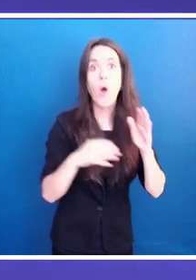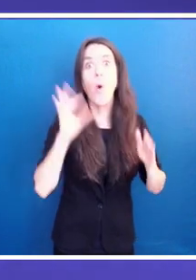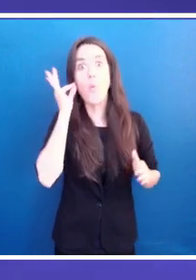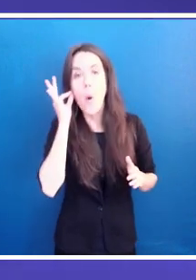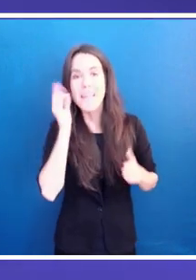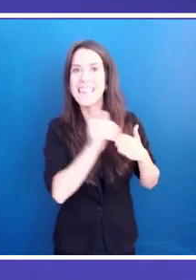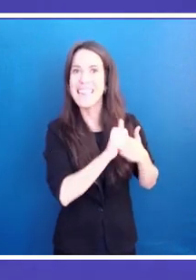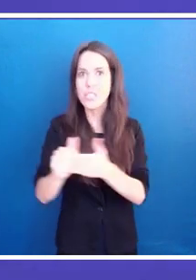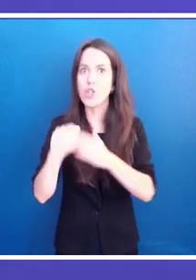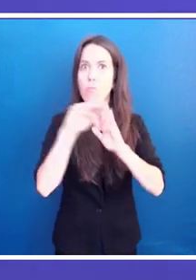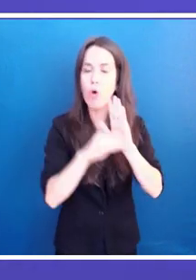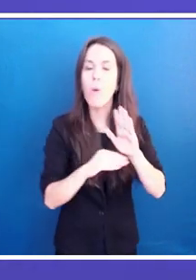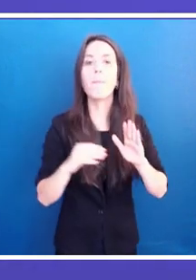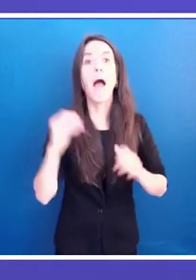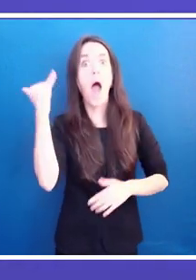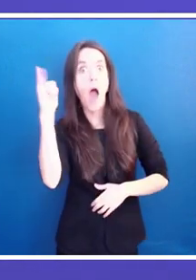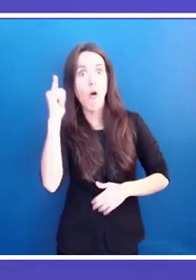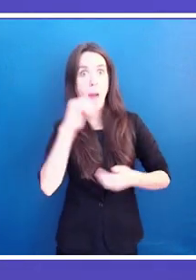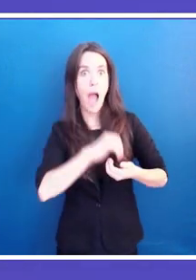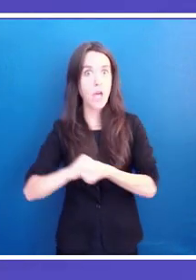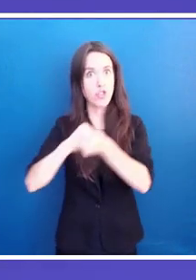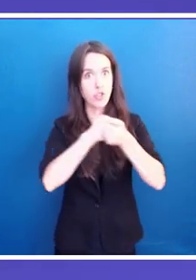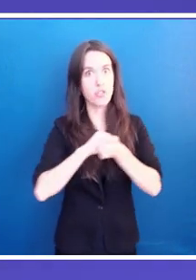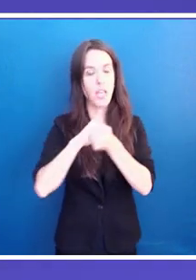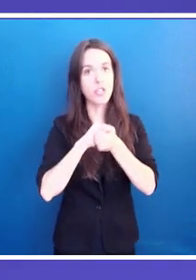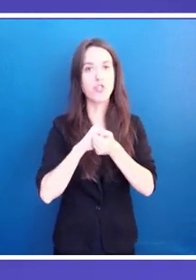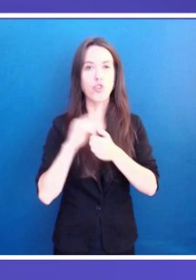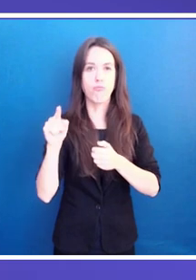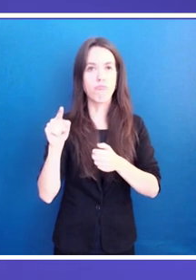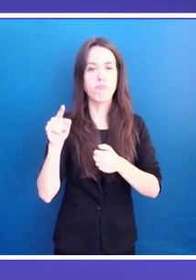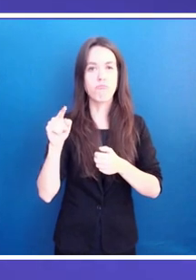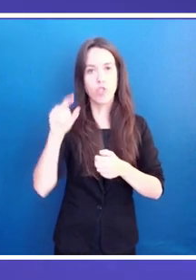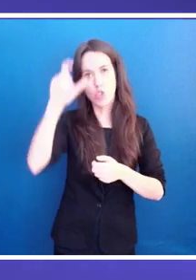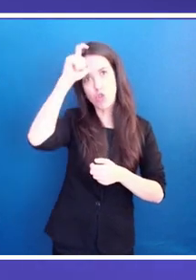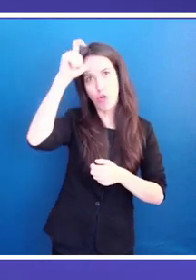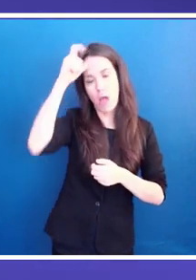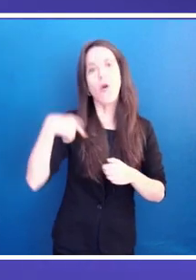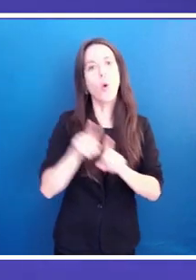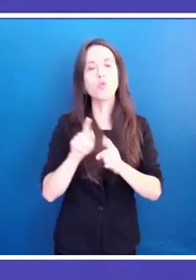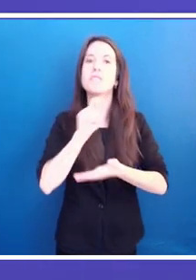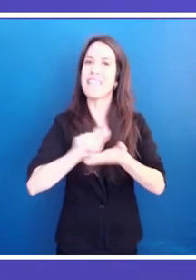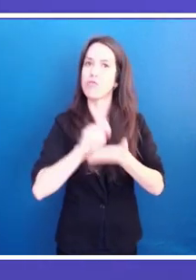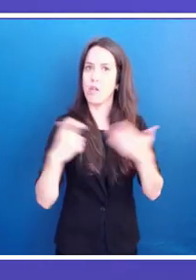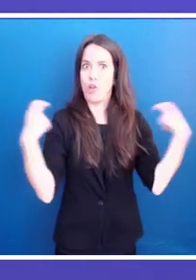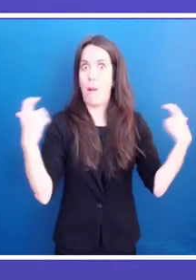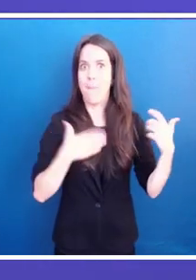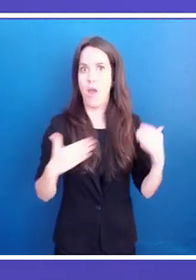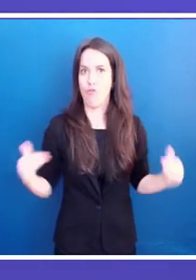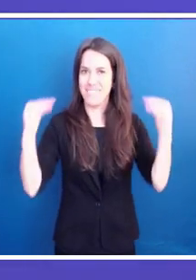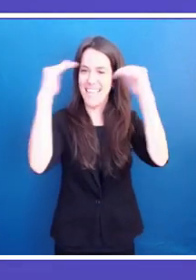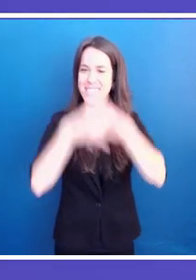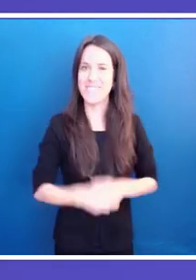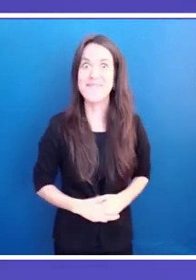for Women in Jordan. Jordan, I am also the Secretary General of my organization. I am pleased today to represent